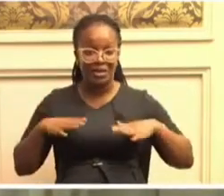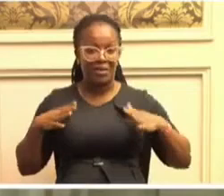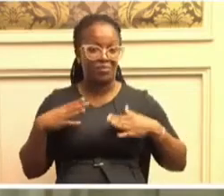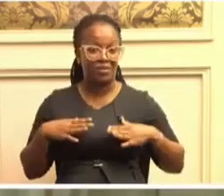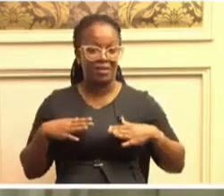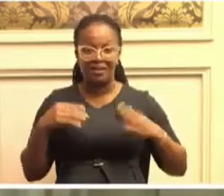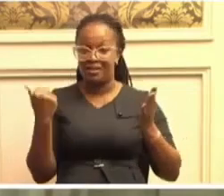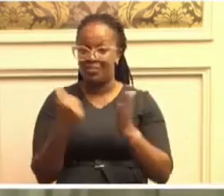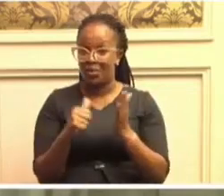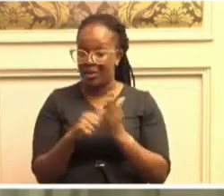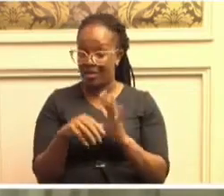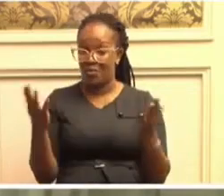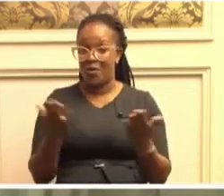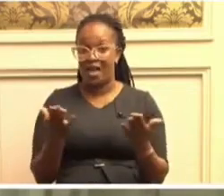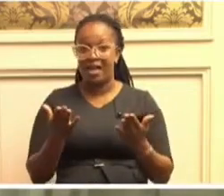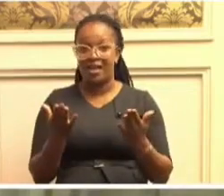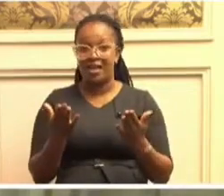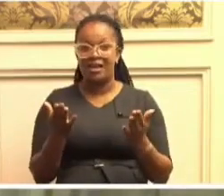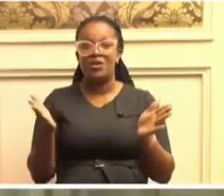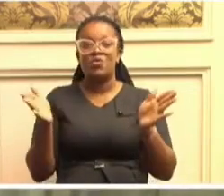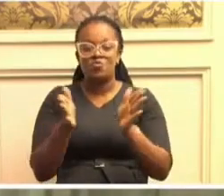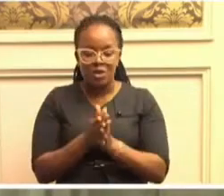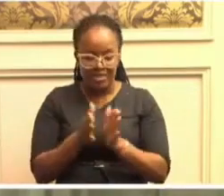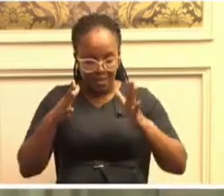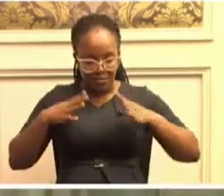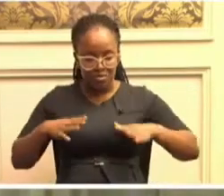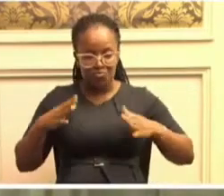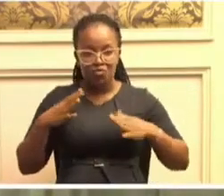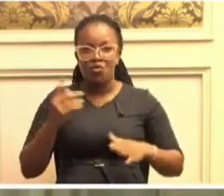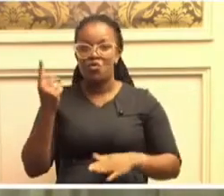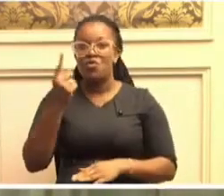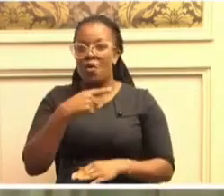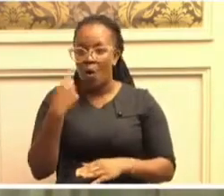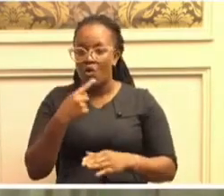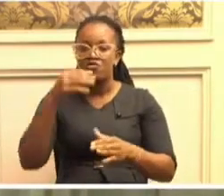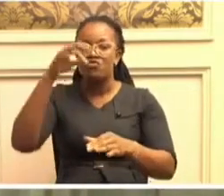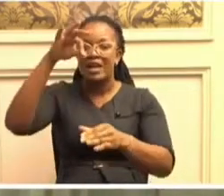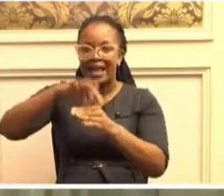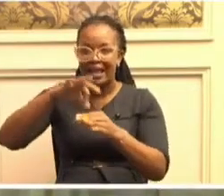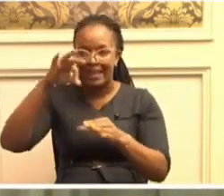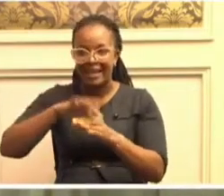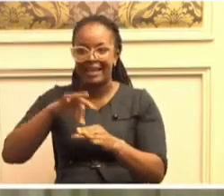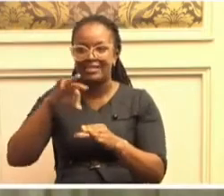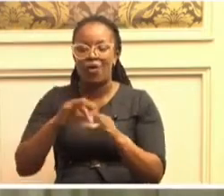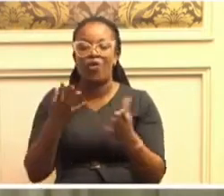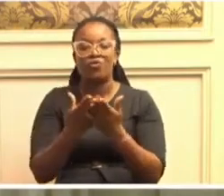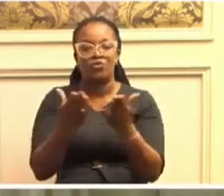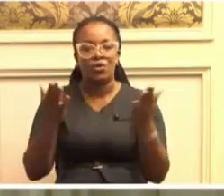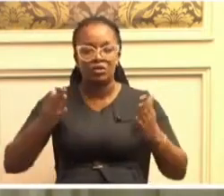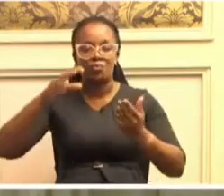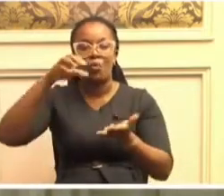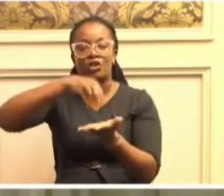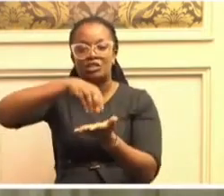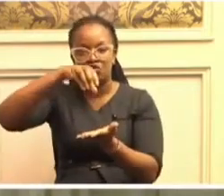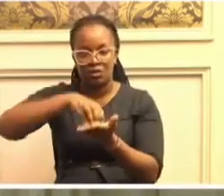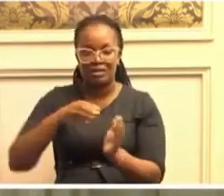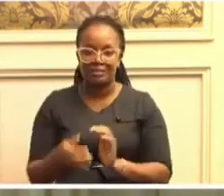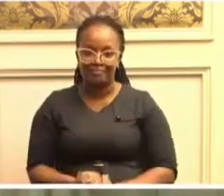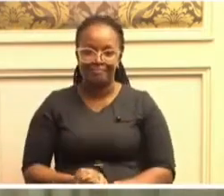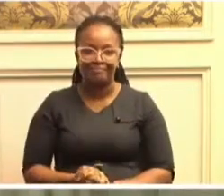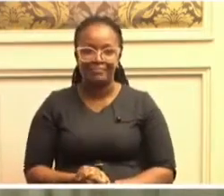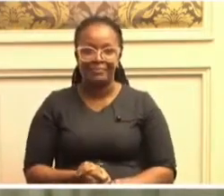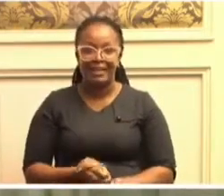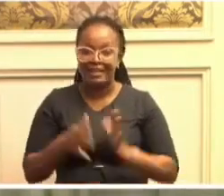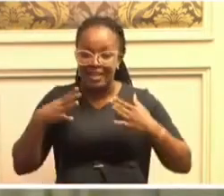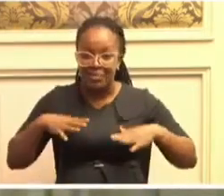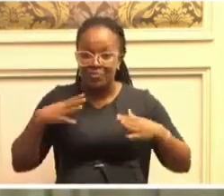The problem is with the people who you've put to sit on those chairs. Often the people